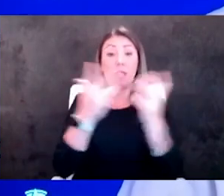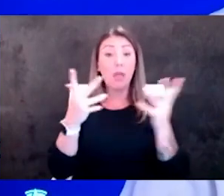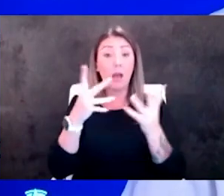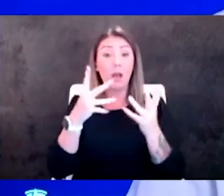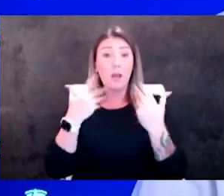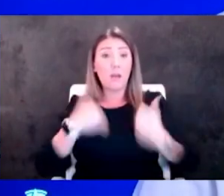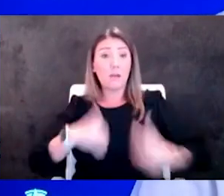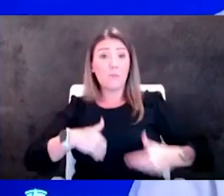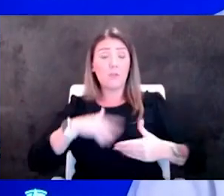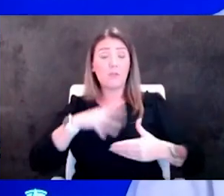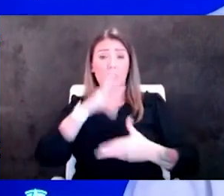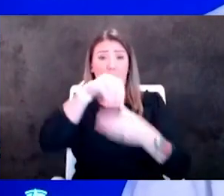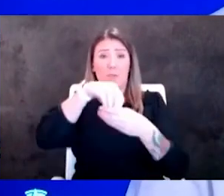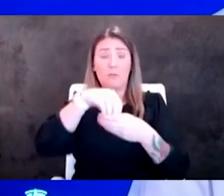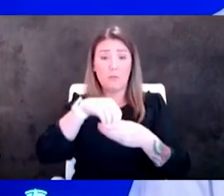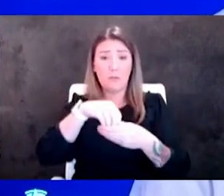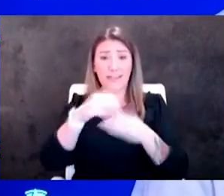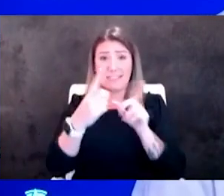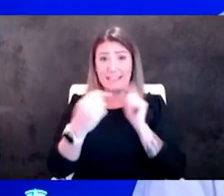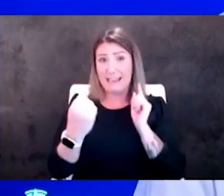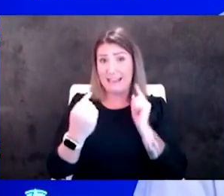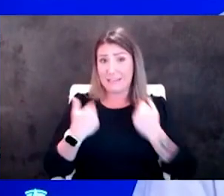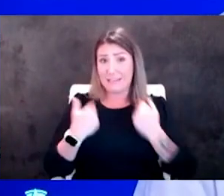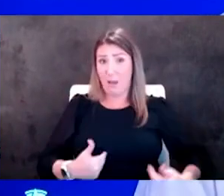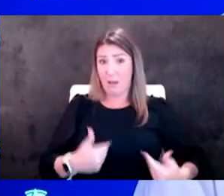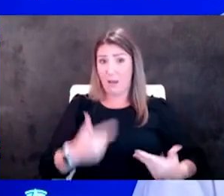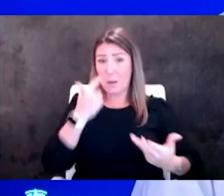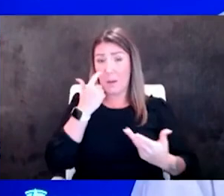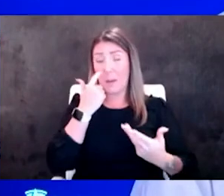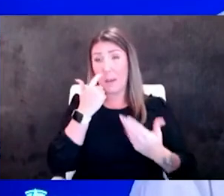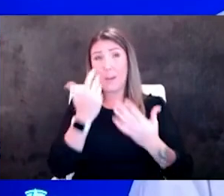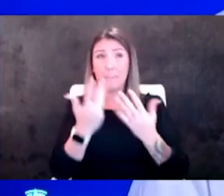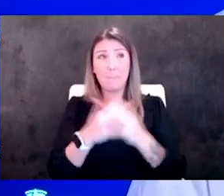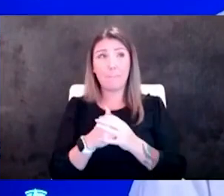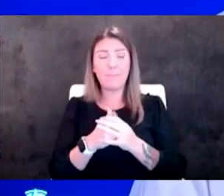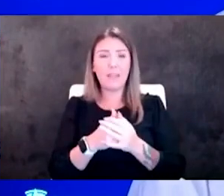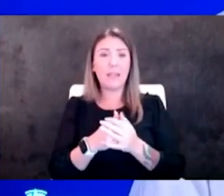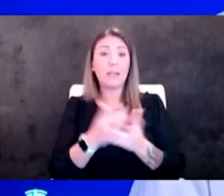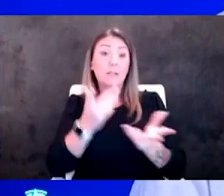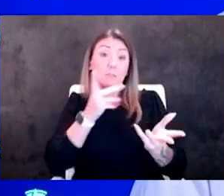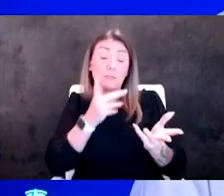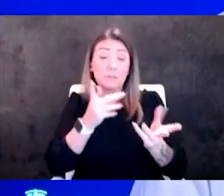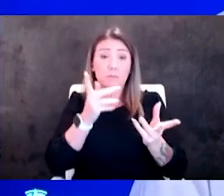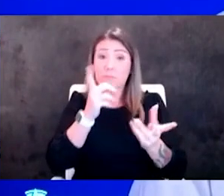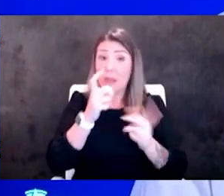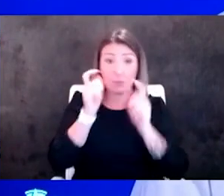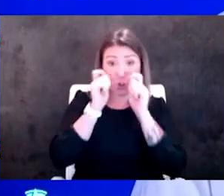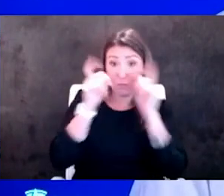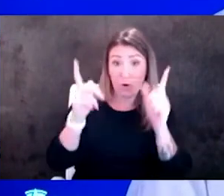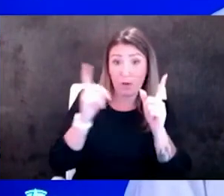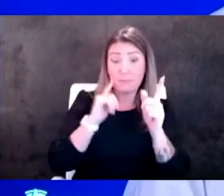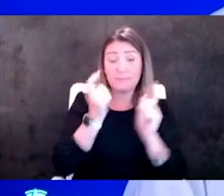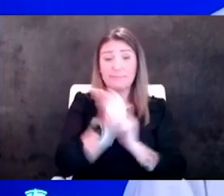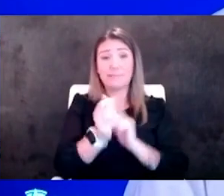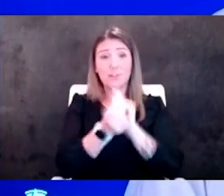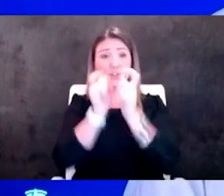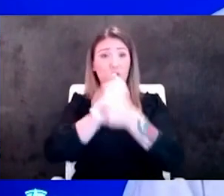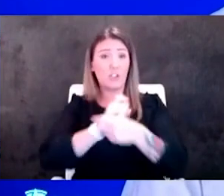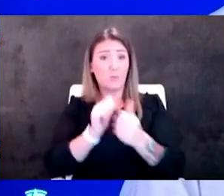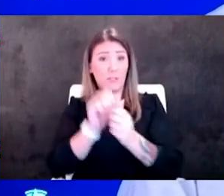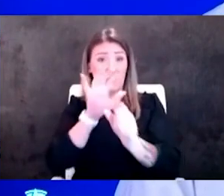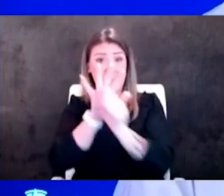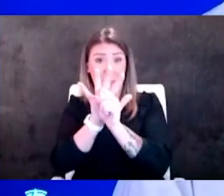talking about is antibody and i don't think that's unheard of or surprising as we know that any changes in spike could uh